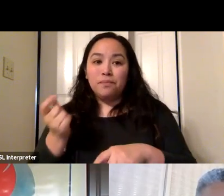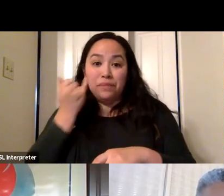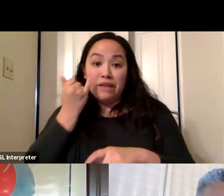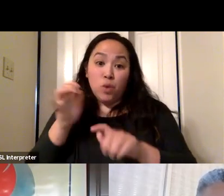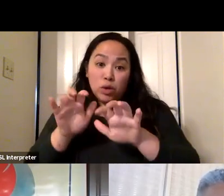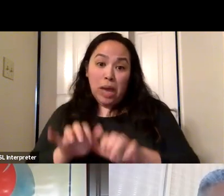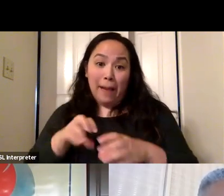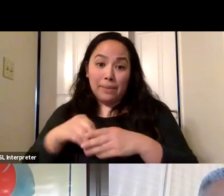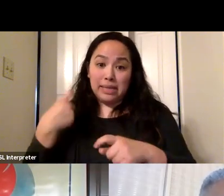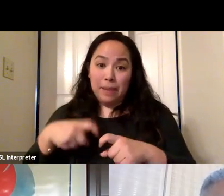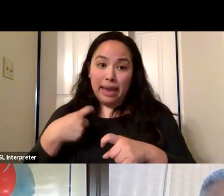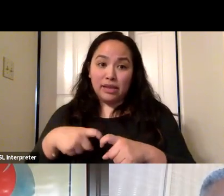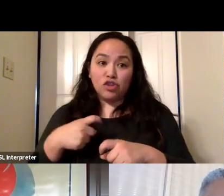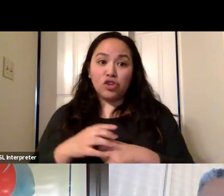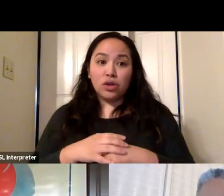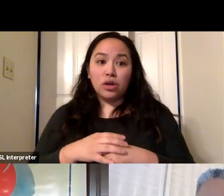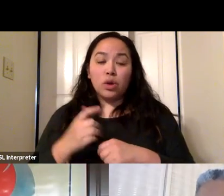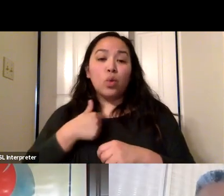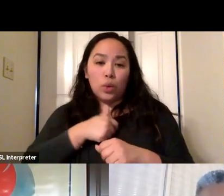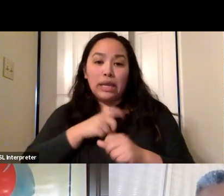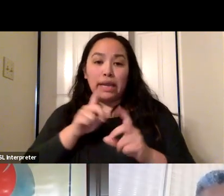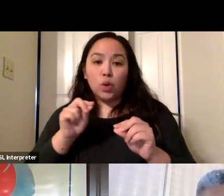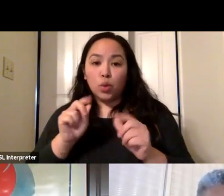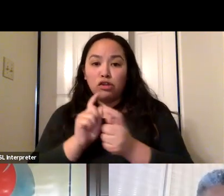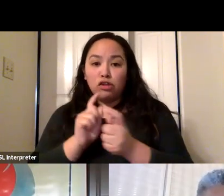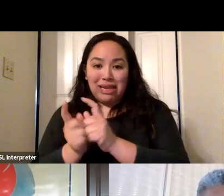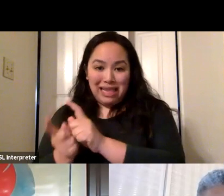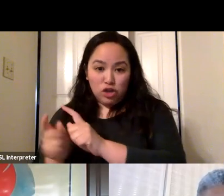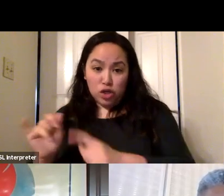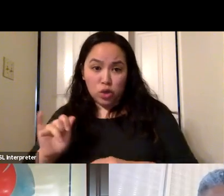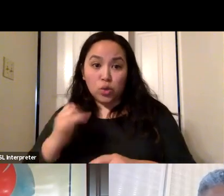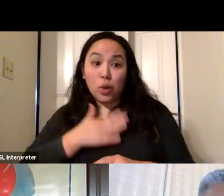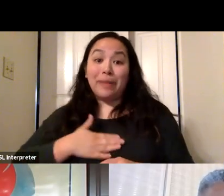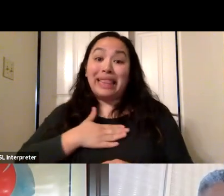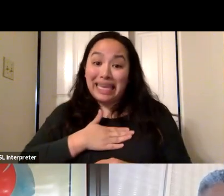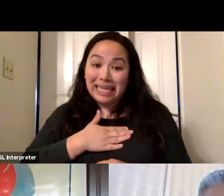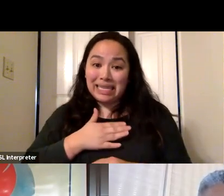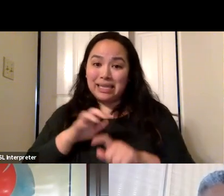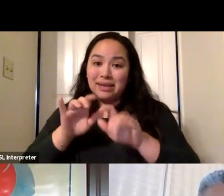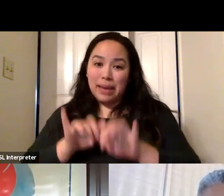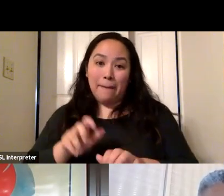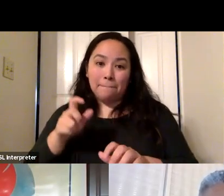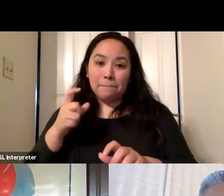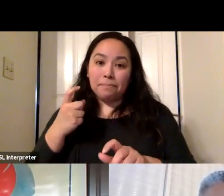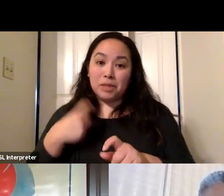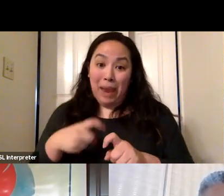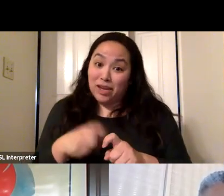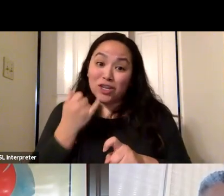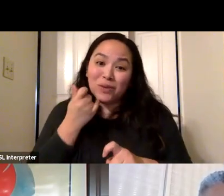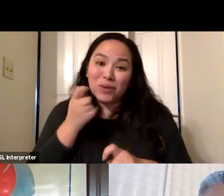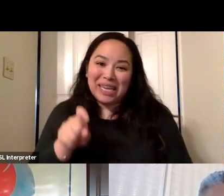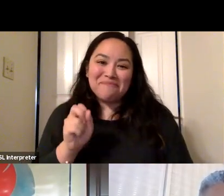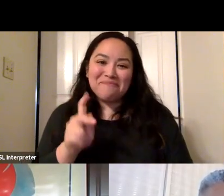One of our background folks can do that translation. So please do place your questions in chat in Spanish and we'll be able to answer them.